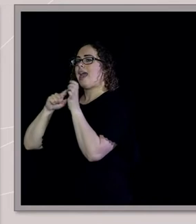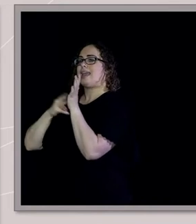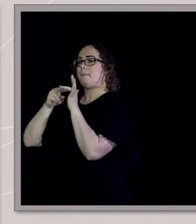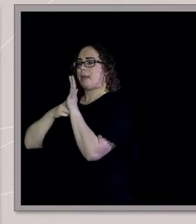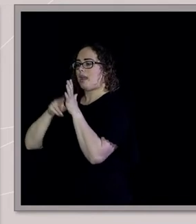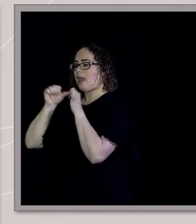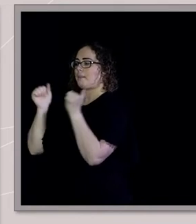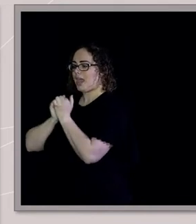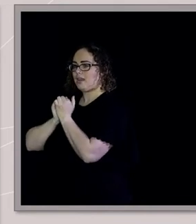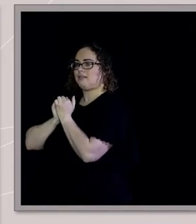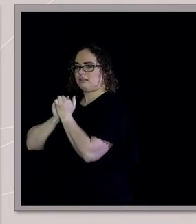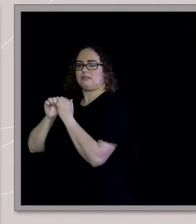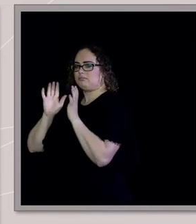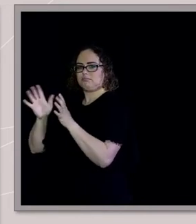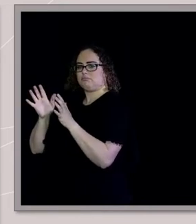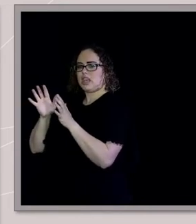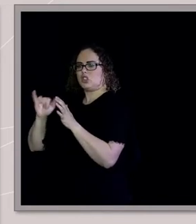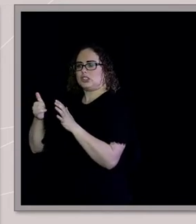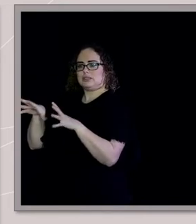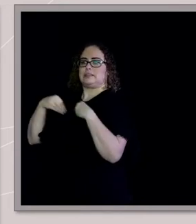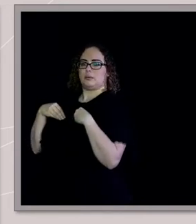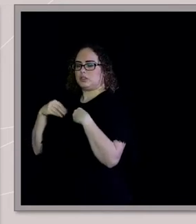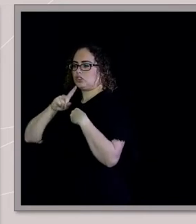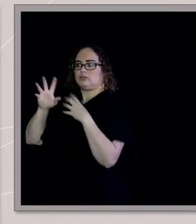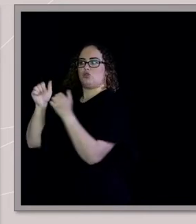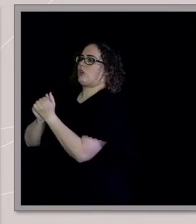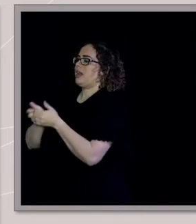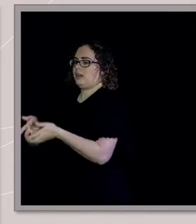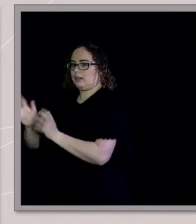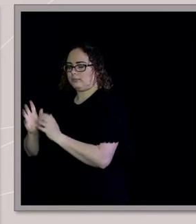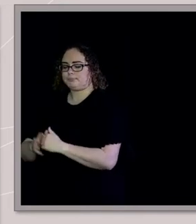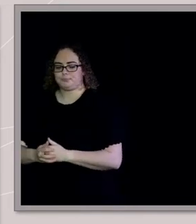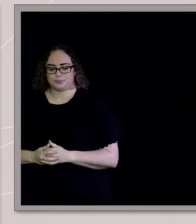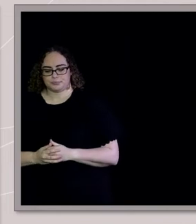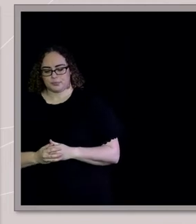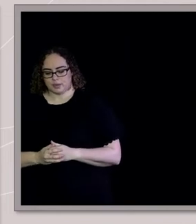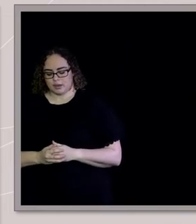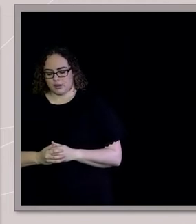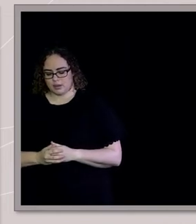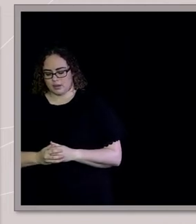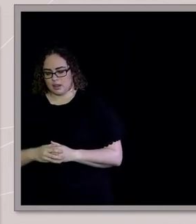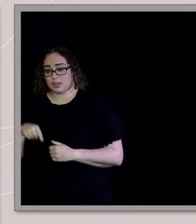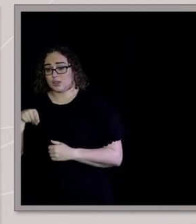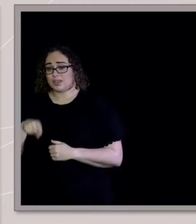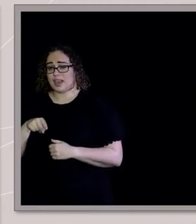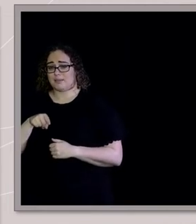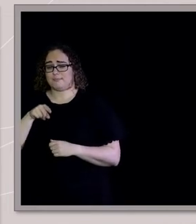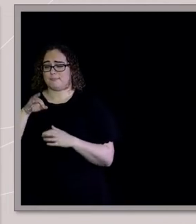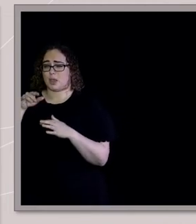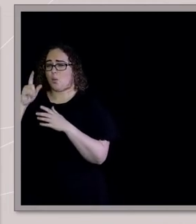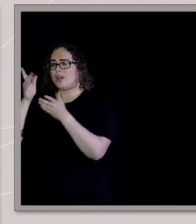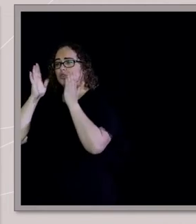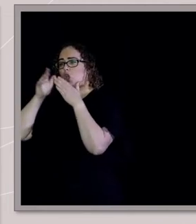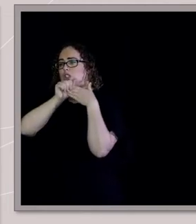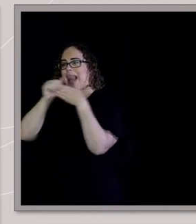And that was, that was the culture of this organisation. This leader from Melbourne, Lloyd Longfield, who was, believe it or not, extremely